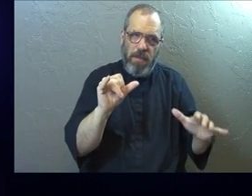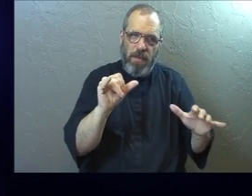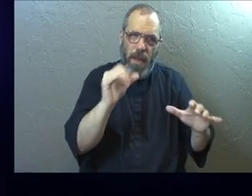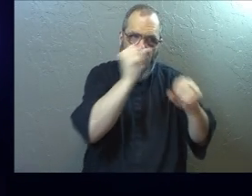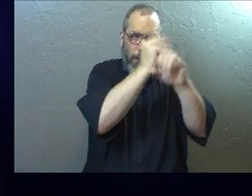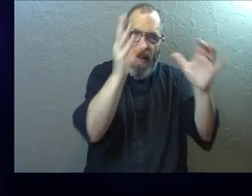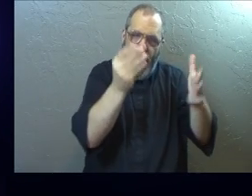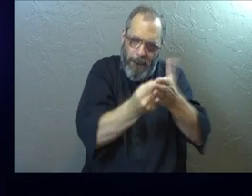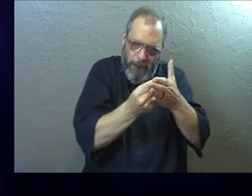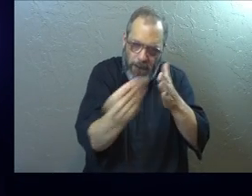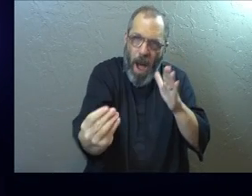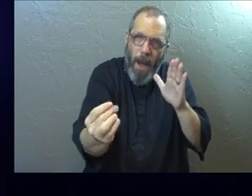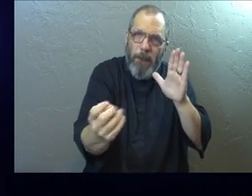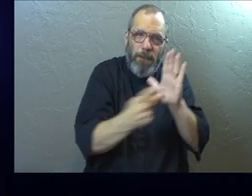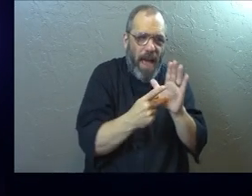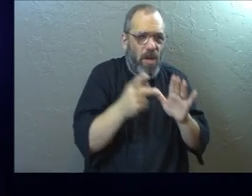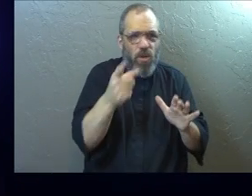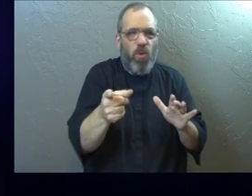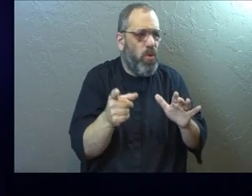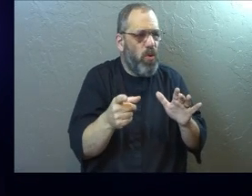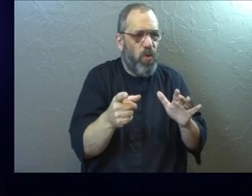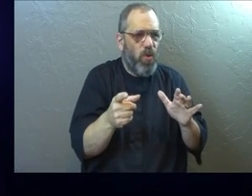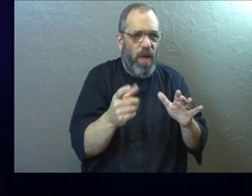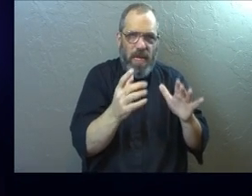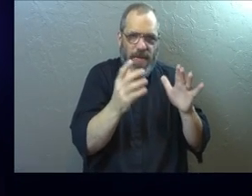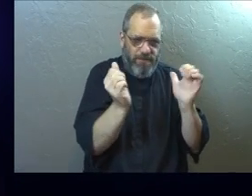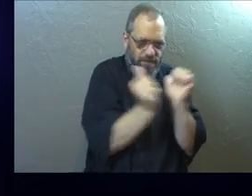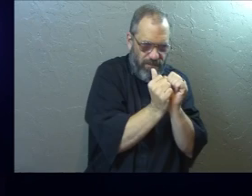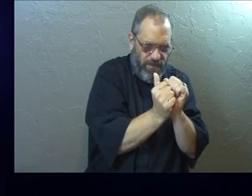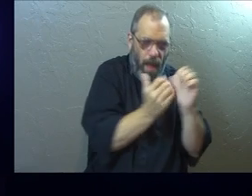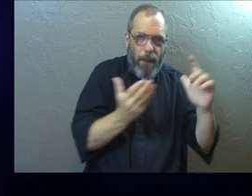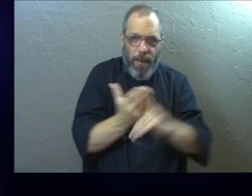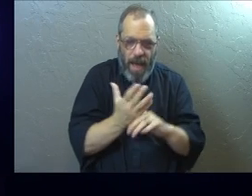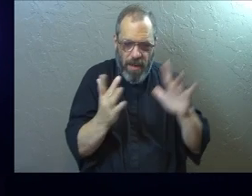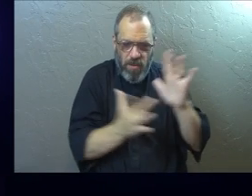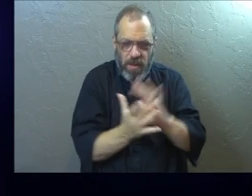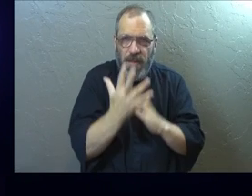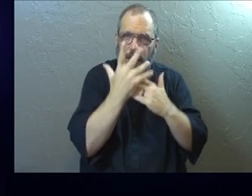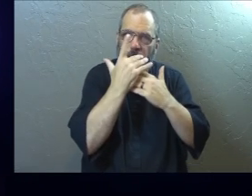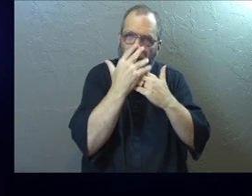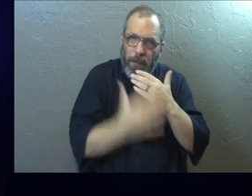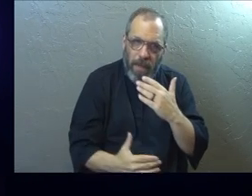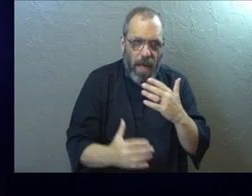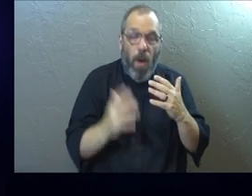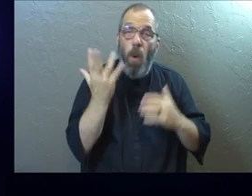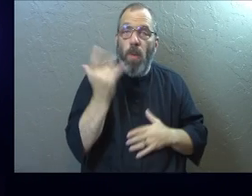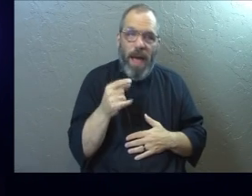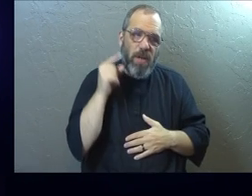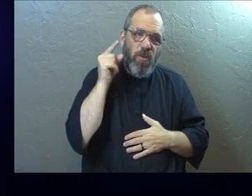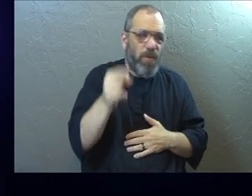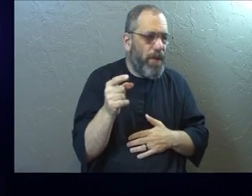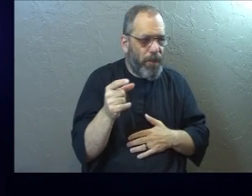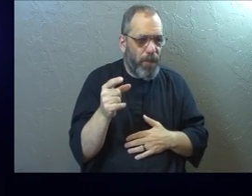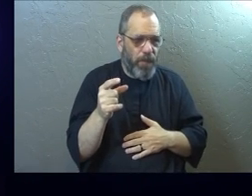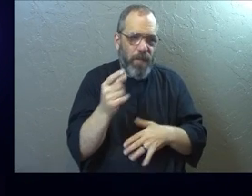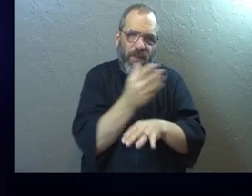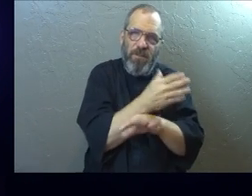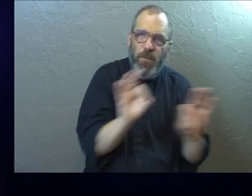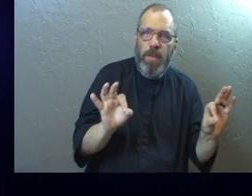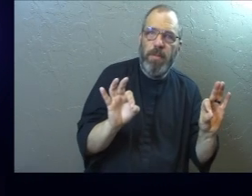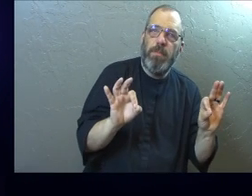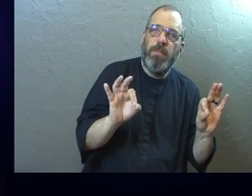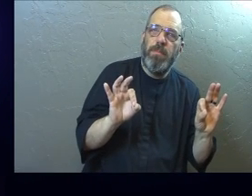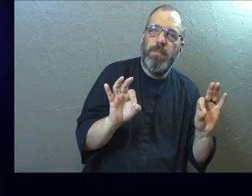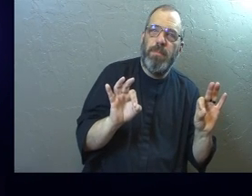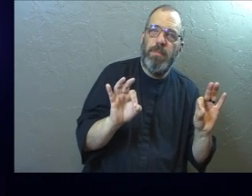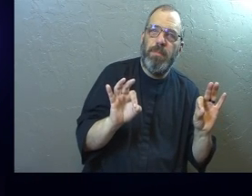you were bought back. You were redeemed. You were ransomed by the blood of Jesus Christ so that you could be set free.